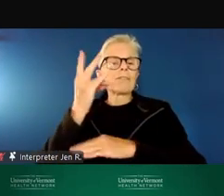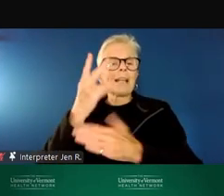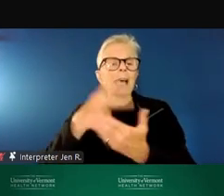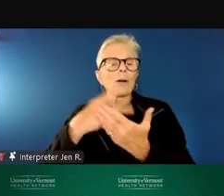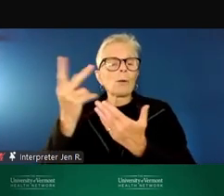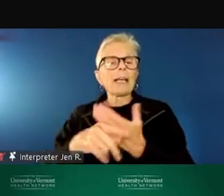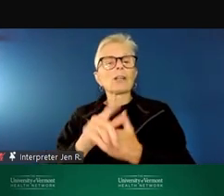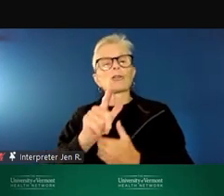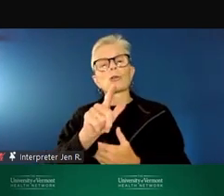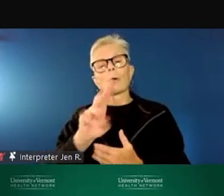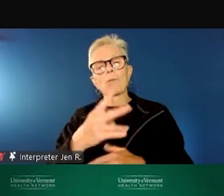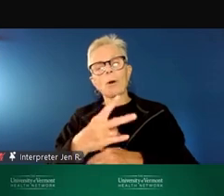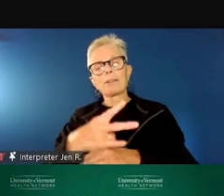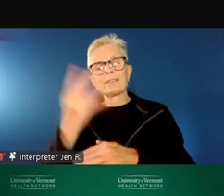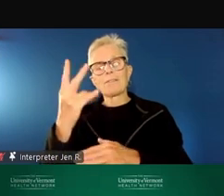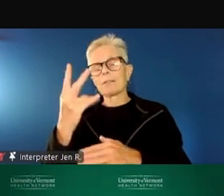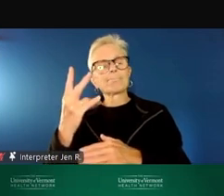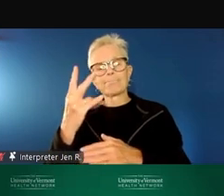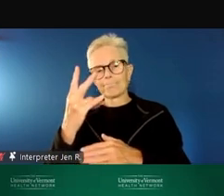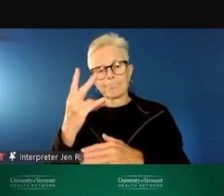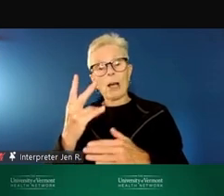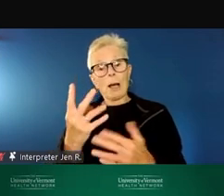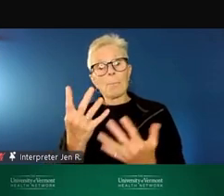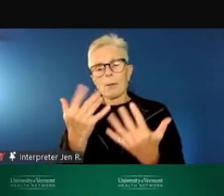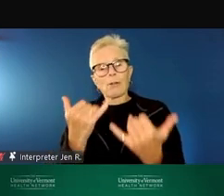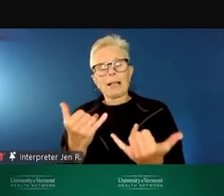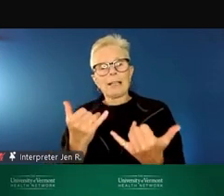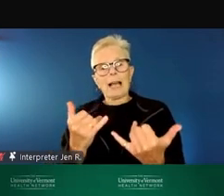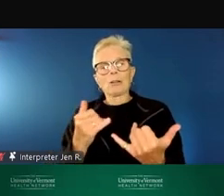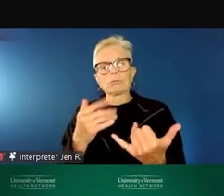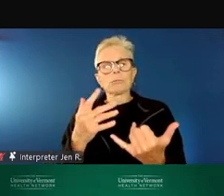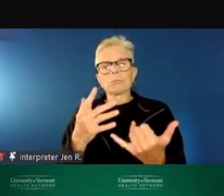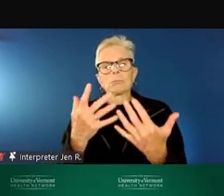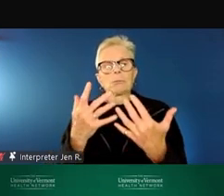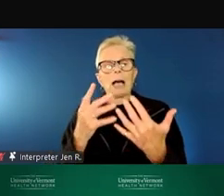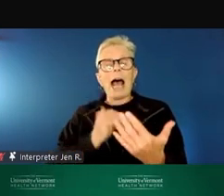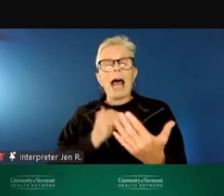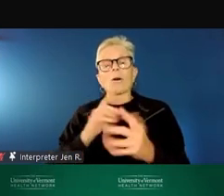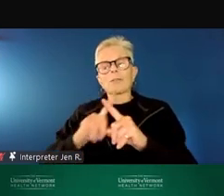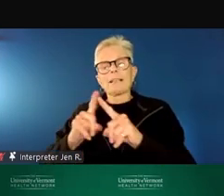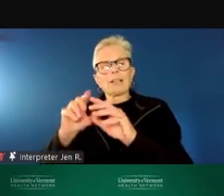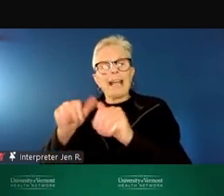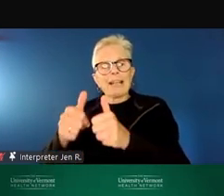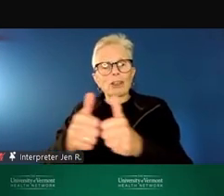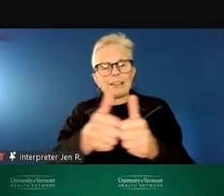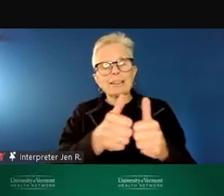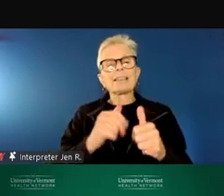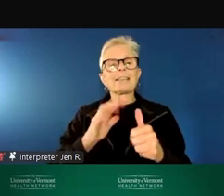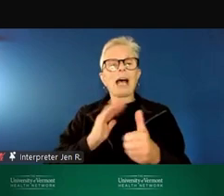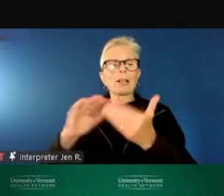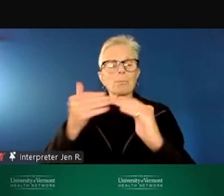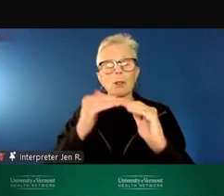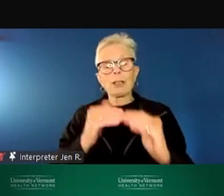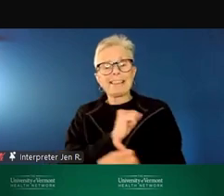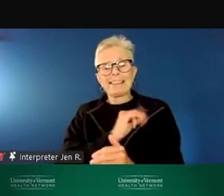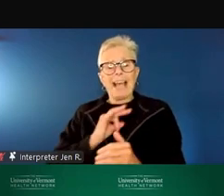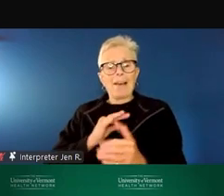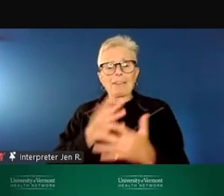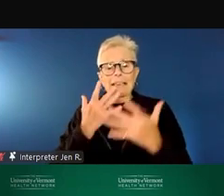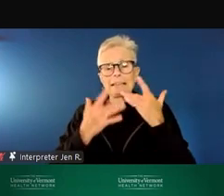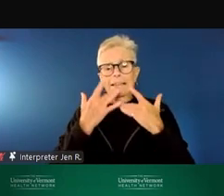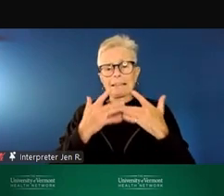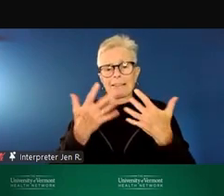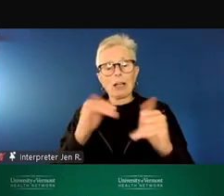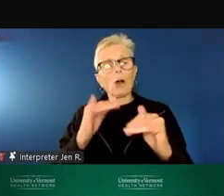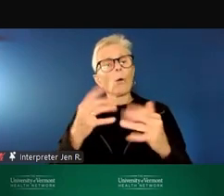-7 program, but we do have staffing challenges across our partner agencies and in our community. We wanted to be able to stand